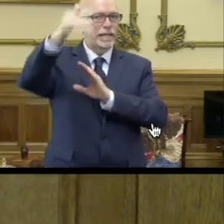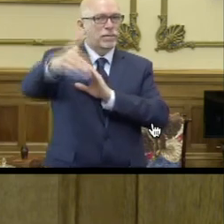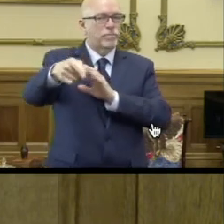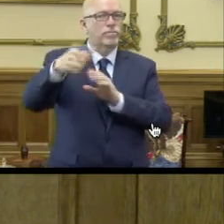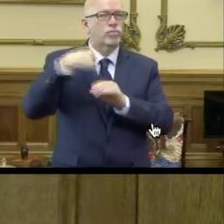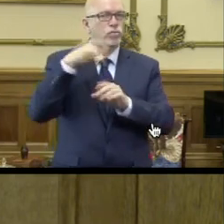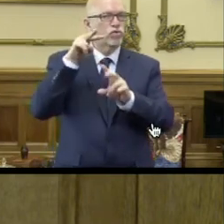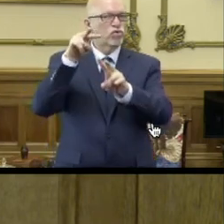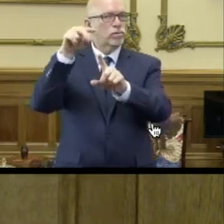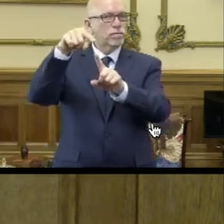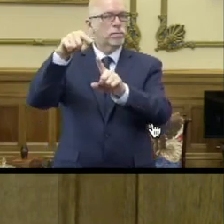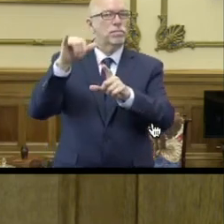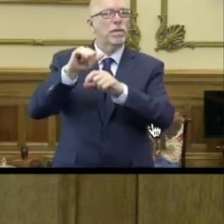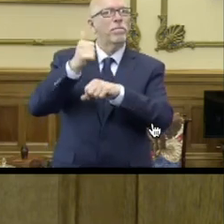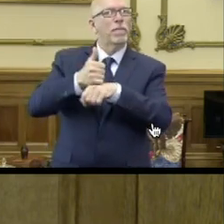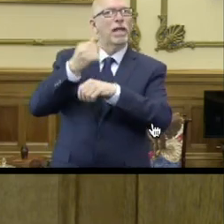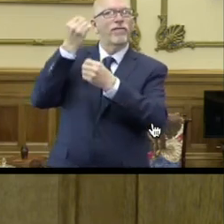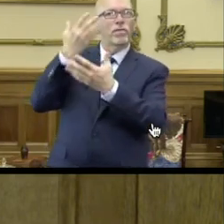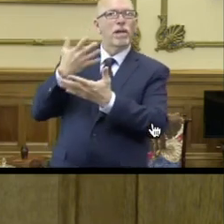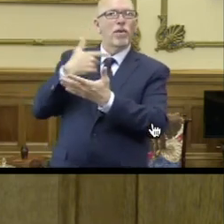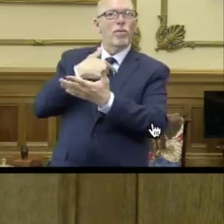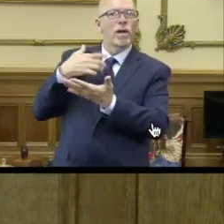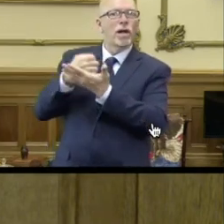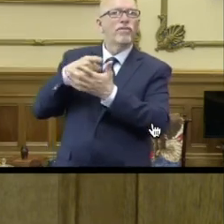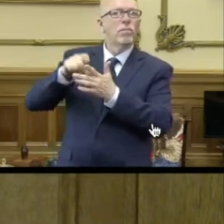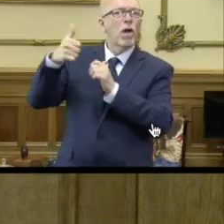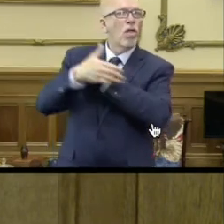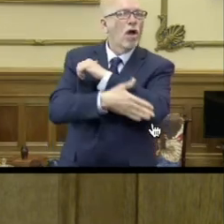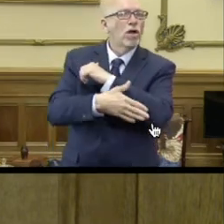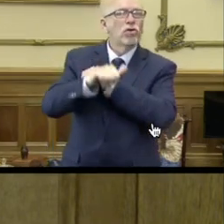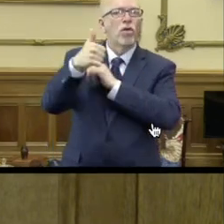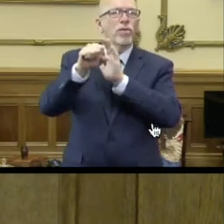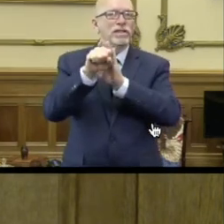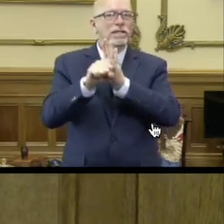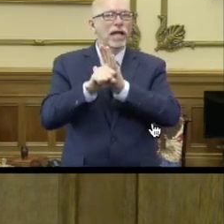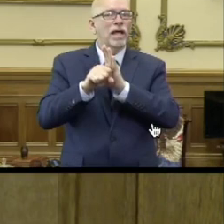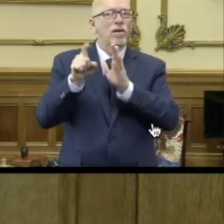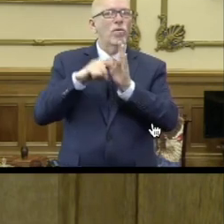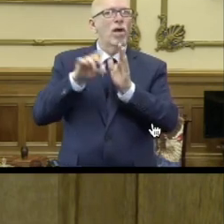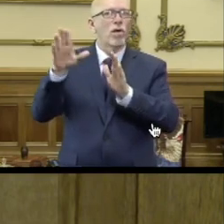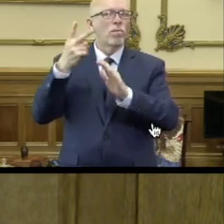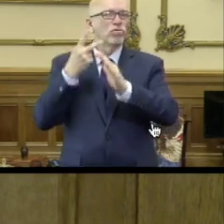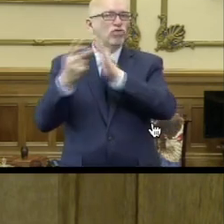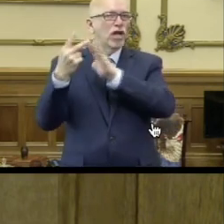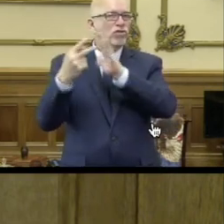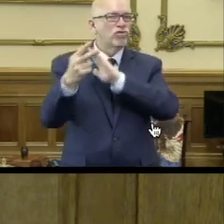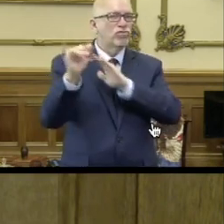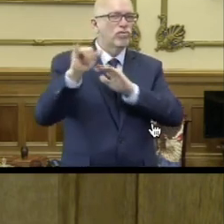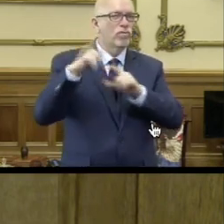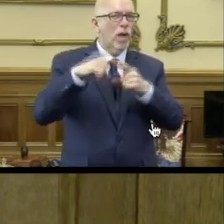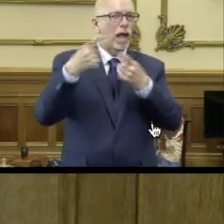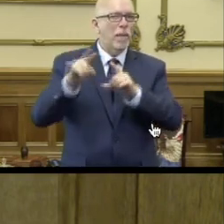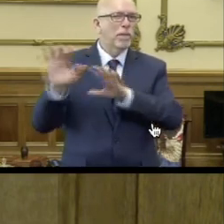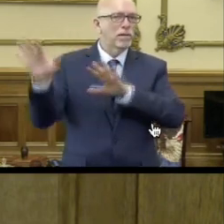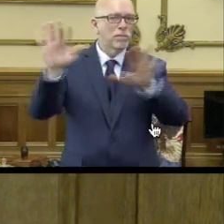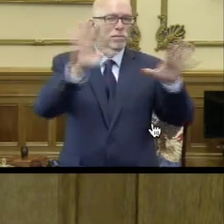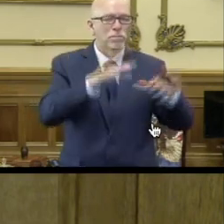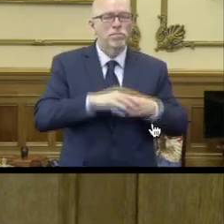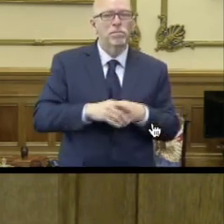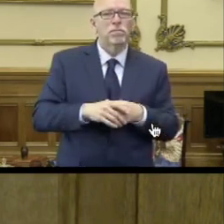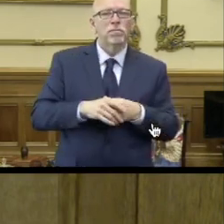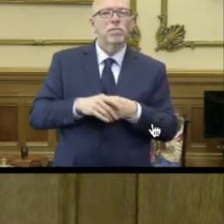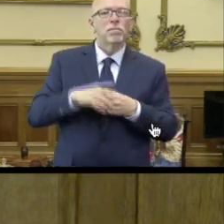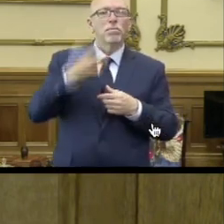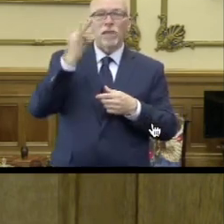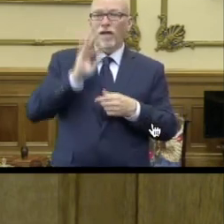looking for. And that was based on the information that we had from other countries and from other states about what the projection of their cases look like. Because of